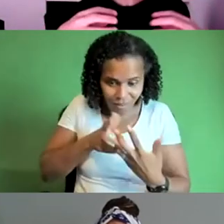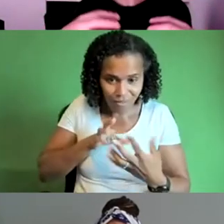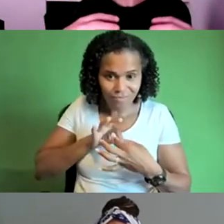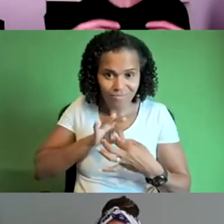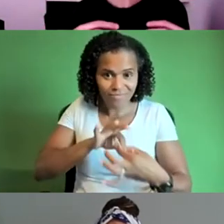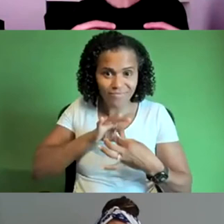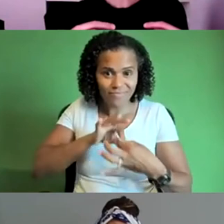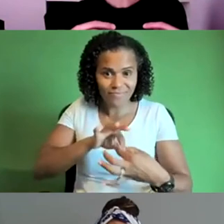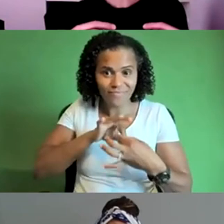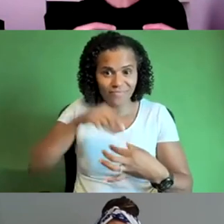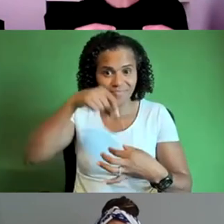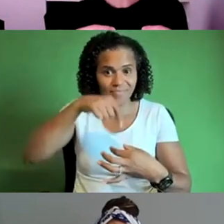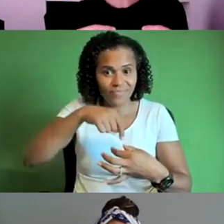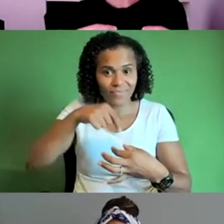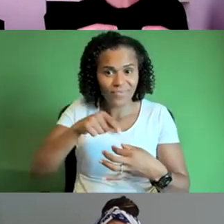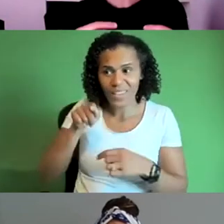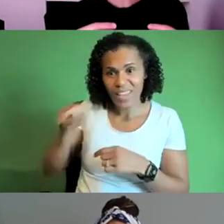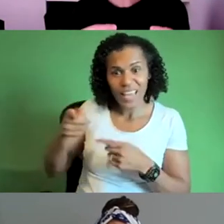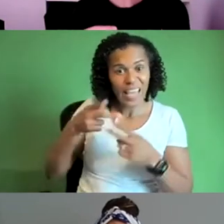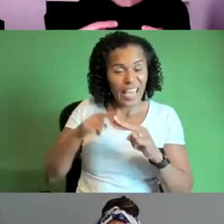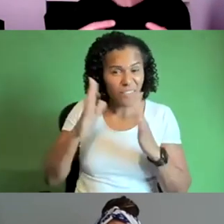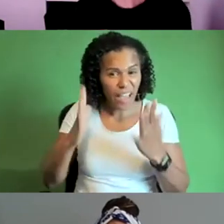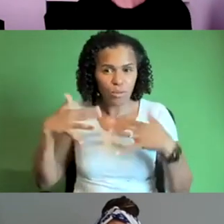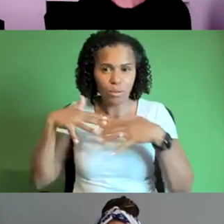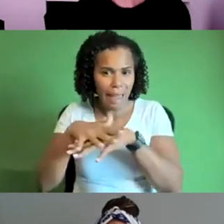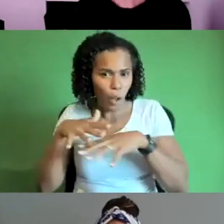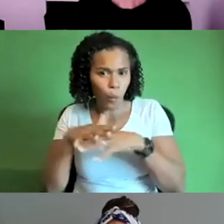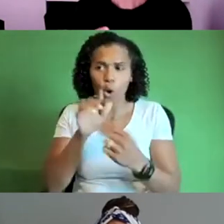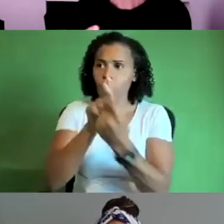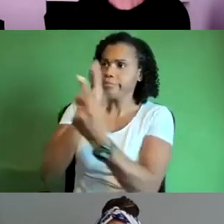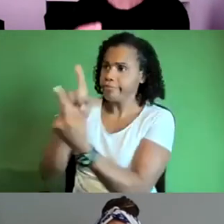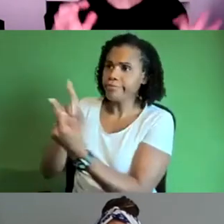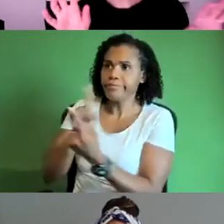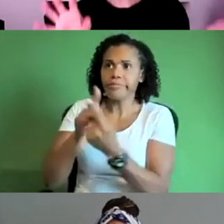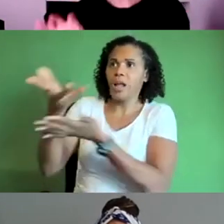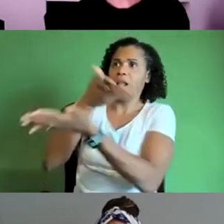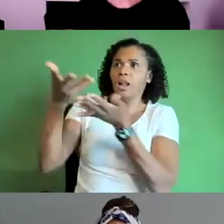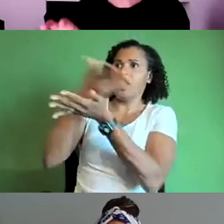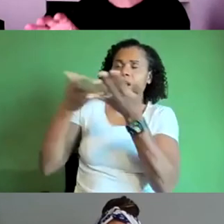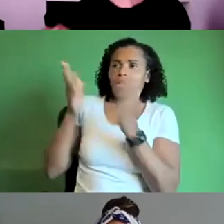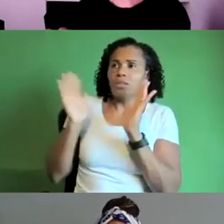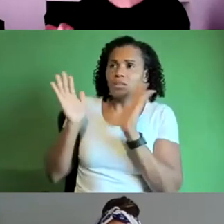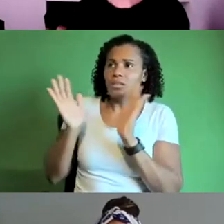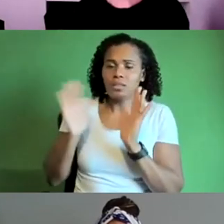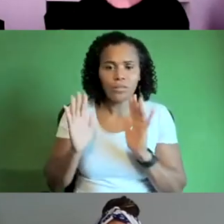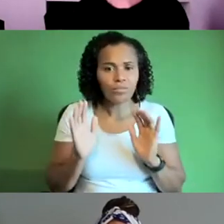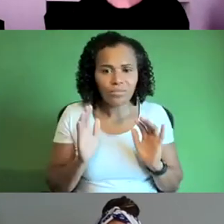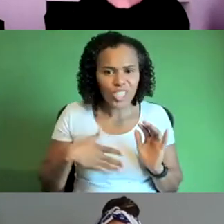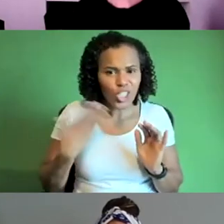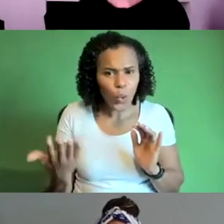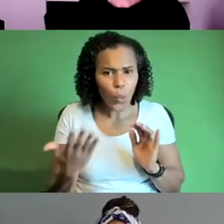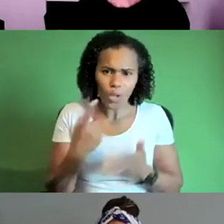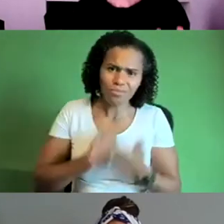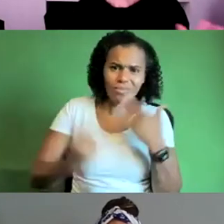of neurotypical way is too challenging for us it's not it's not our preferred style we like to be alongside people often